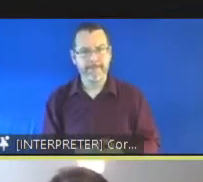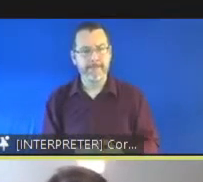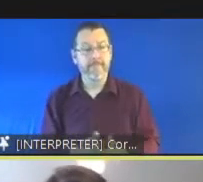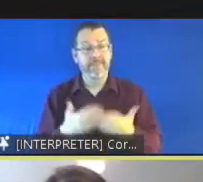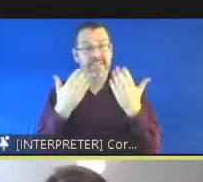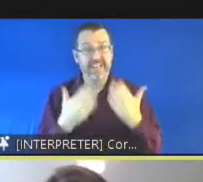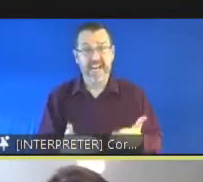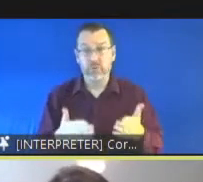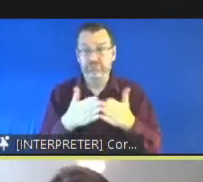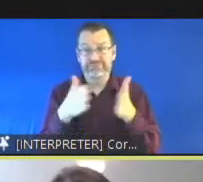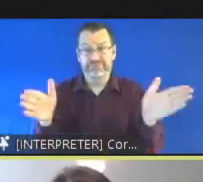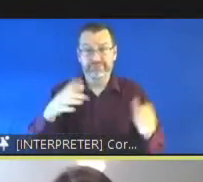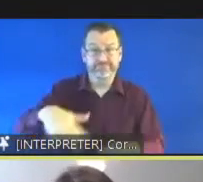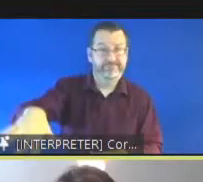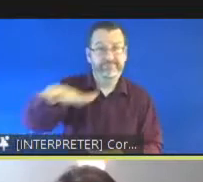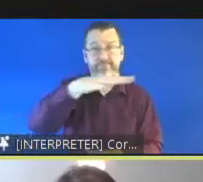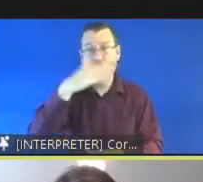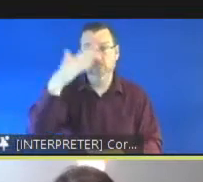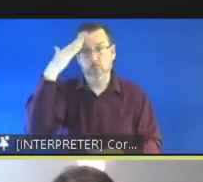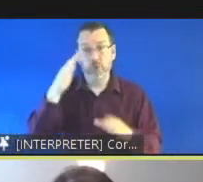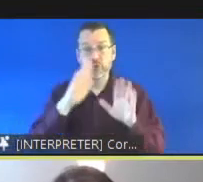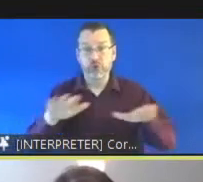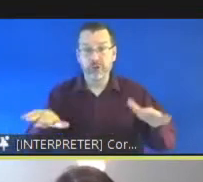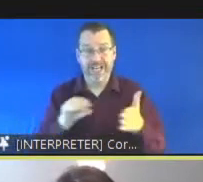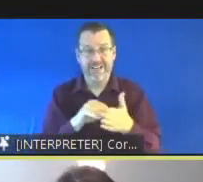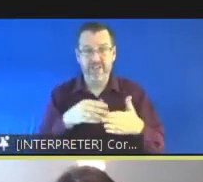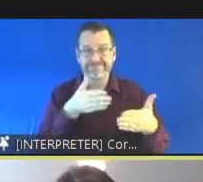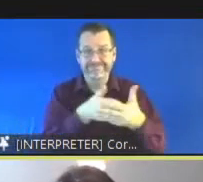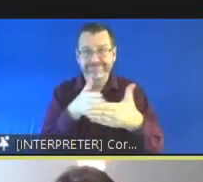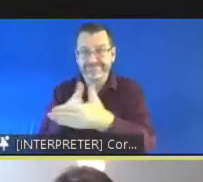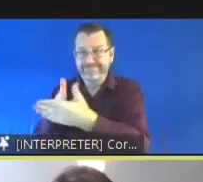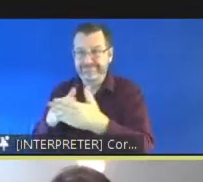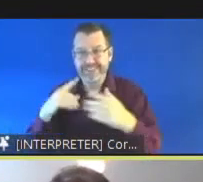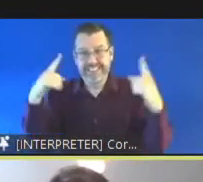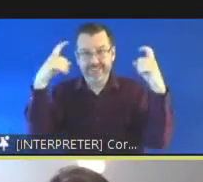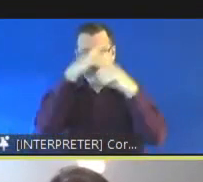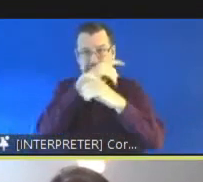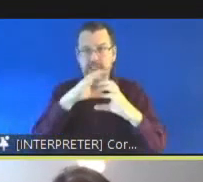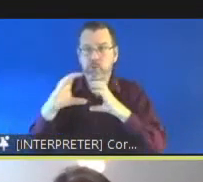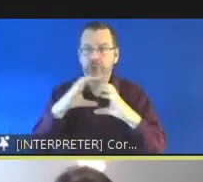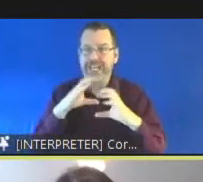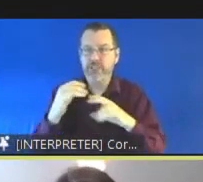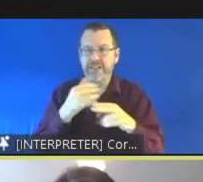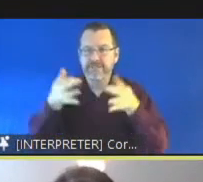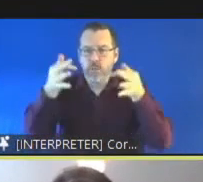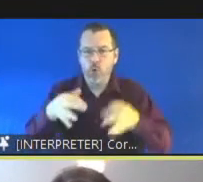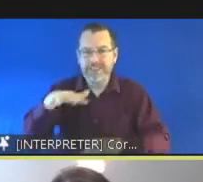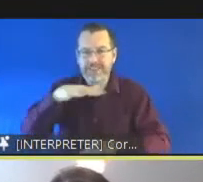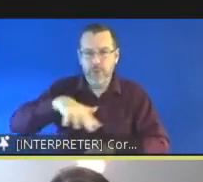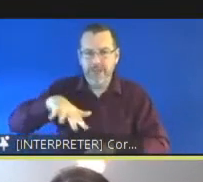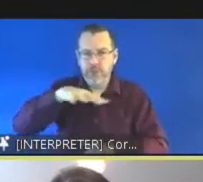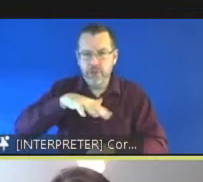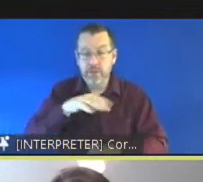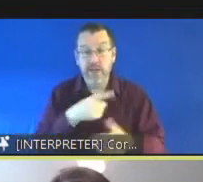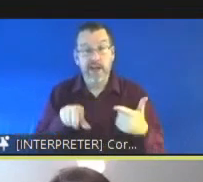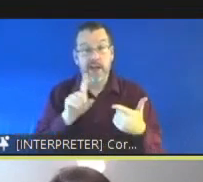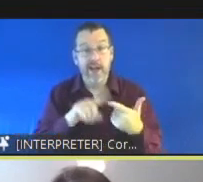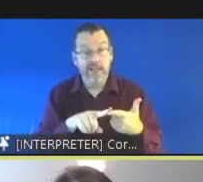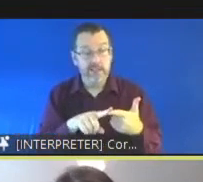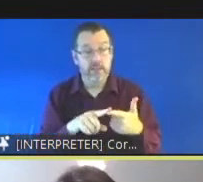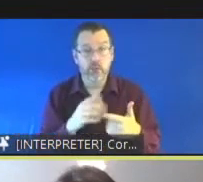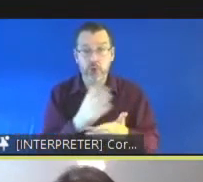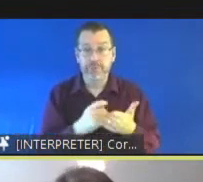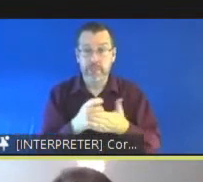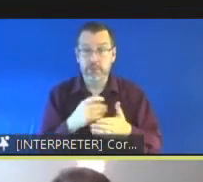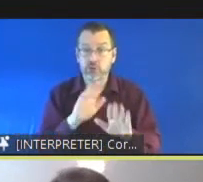that children face in communicating in within these formalized settings and the capacity that the children and often struggle